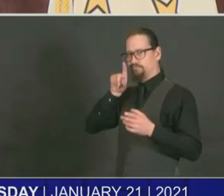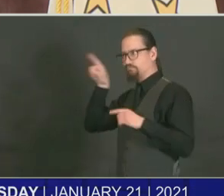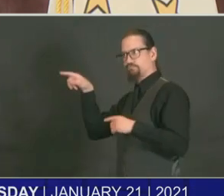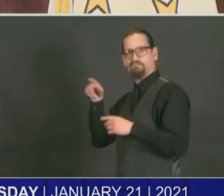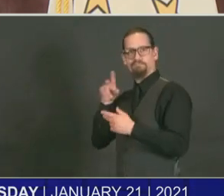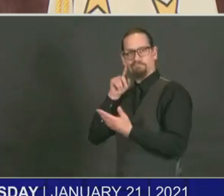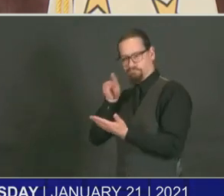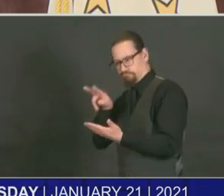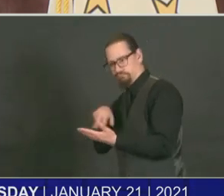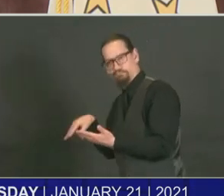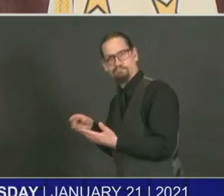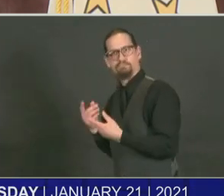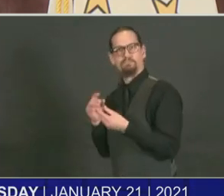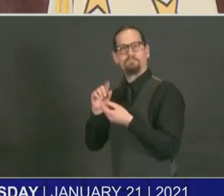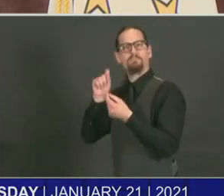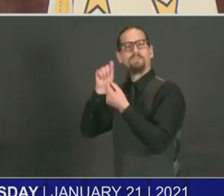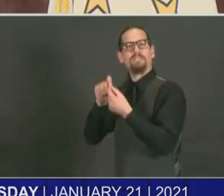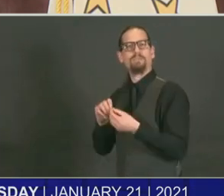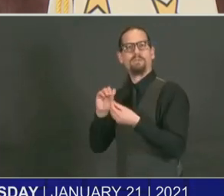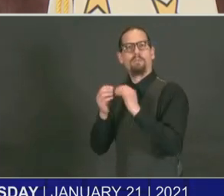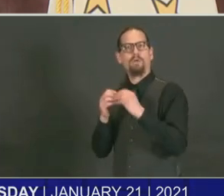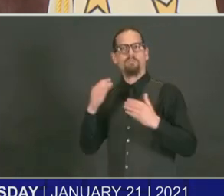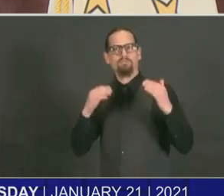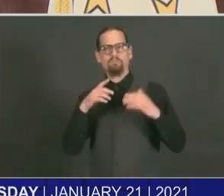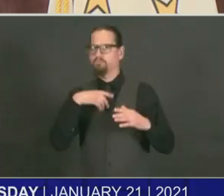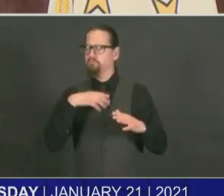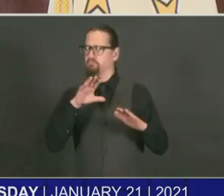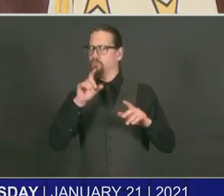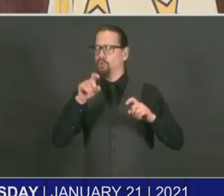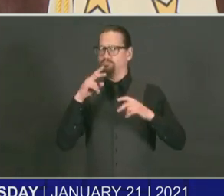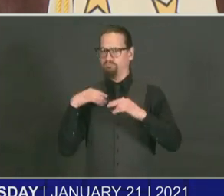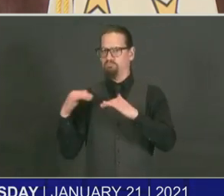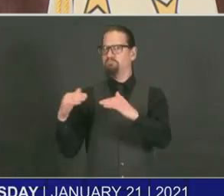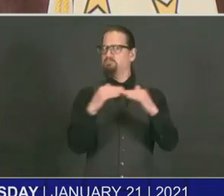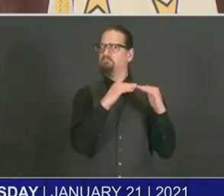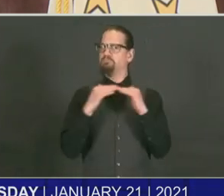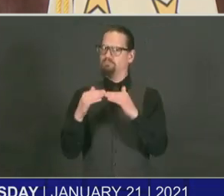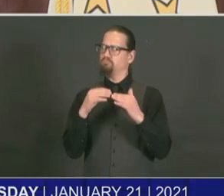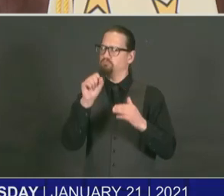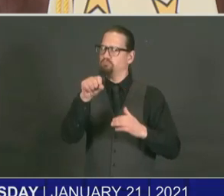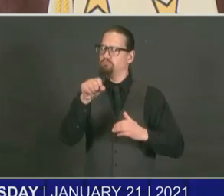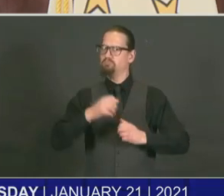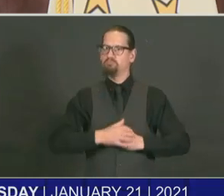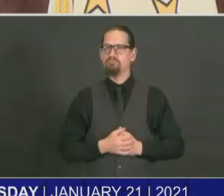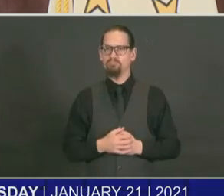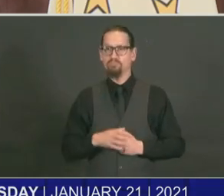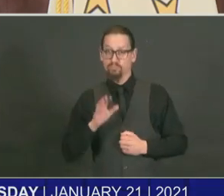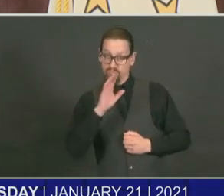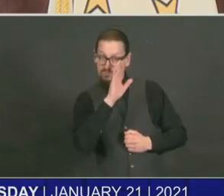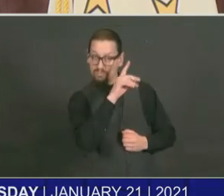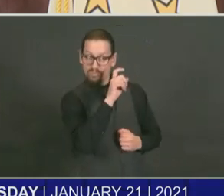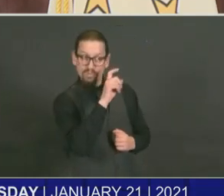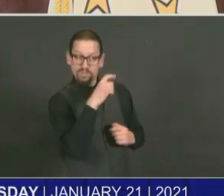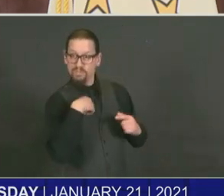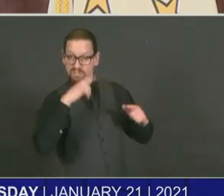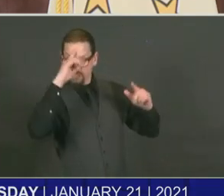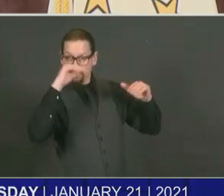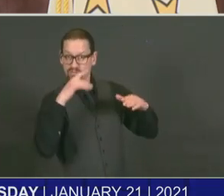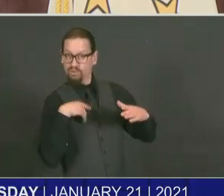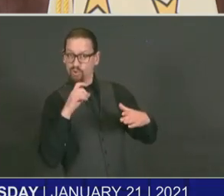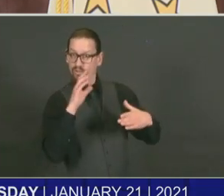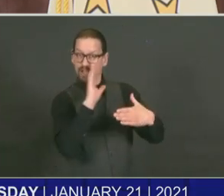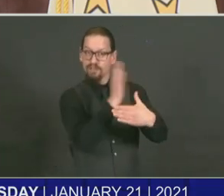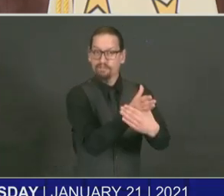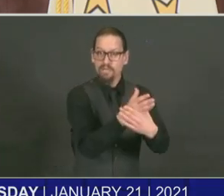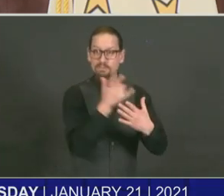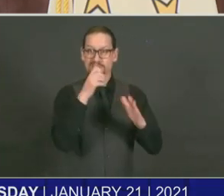than we hold any other operating businesses along the existing COVID protocols. We expect some type of intervention, since it is a state-owned